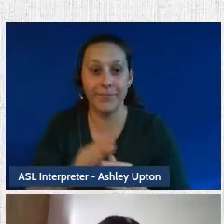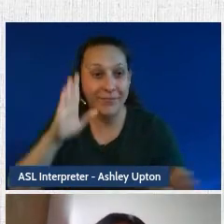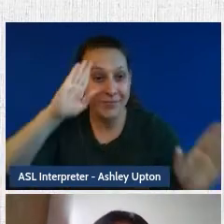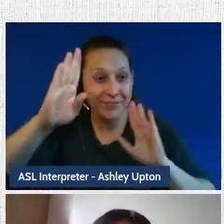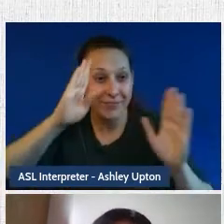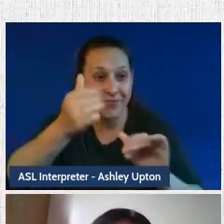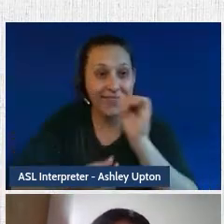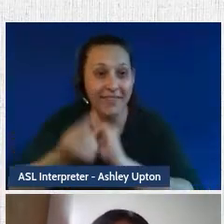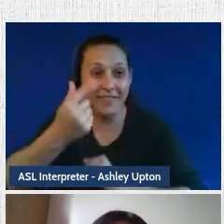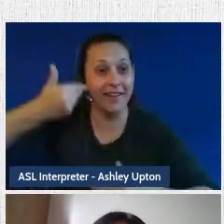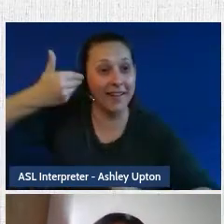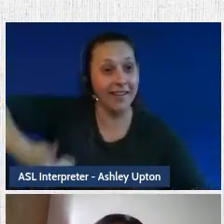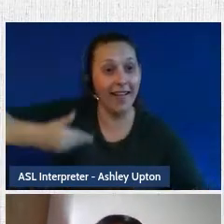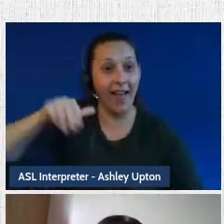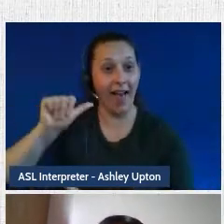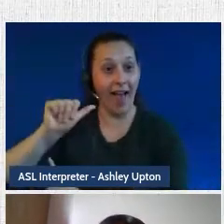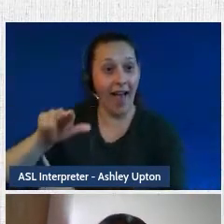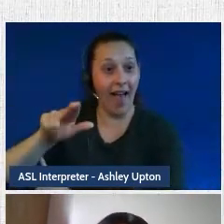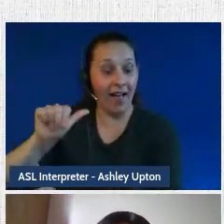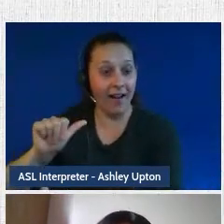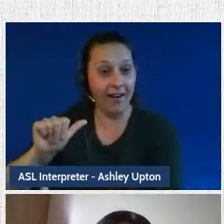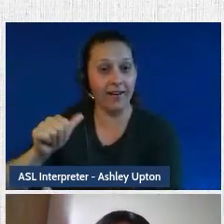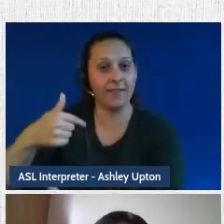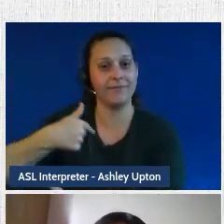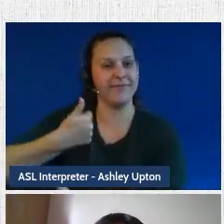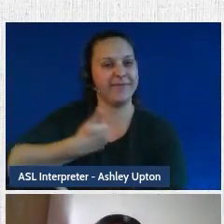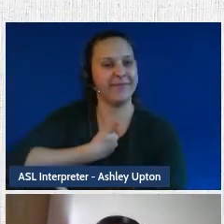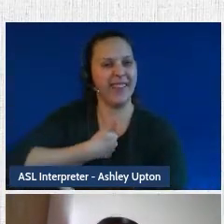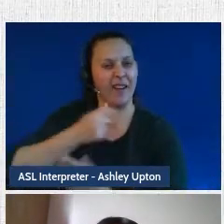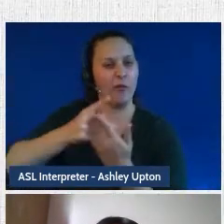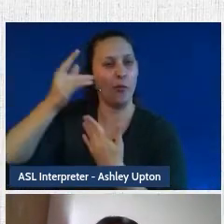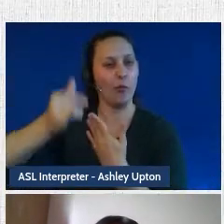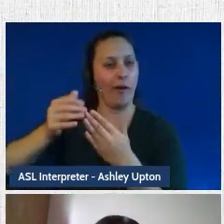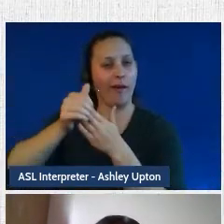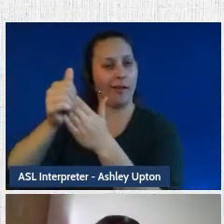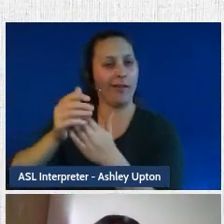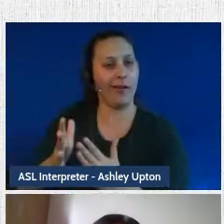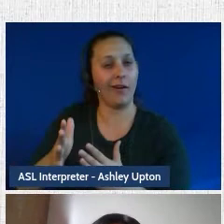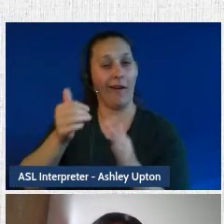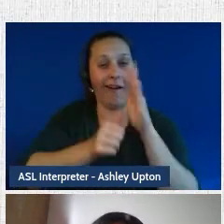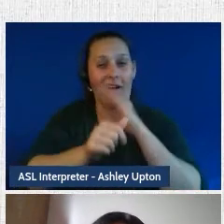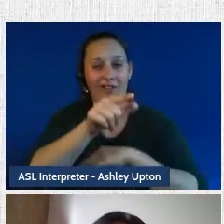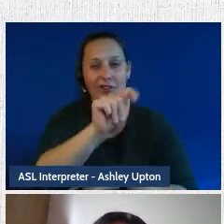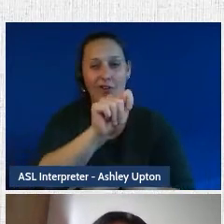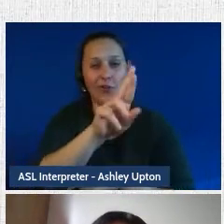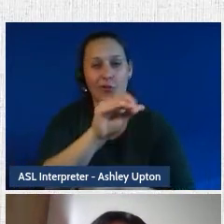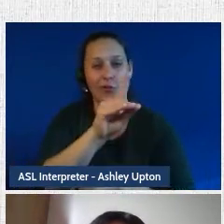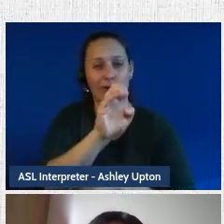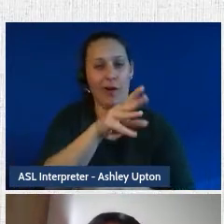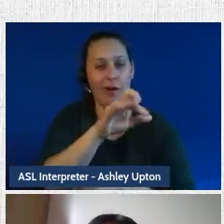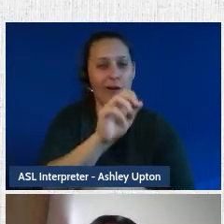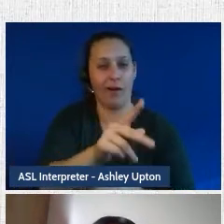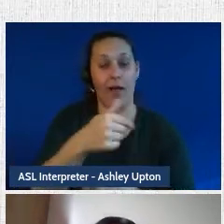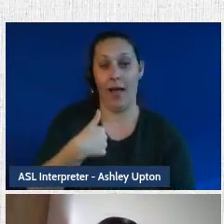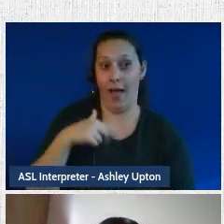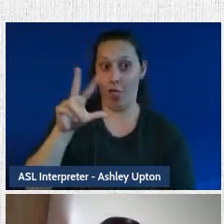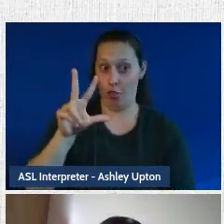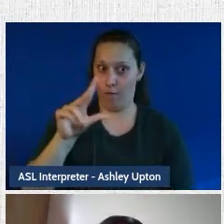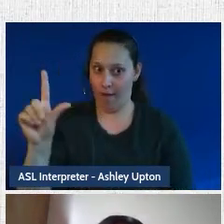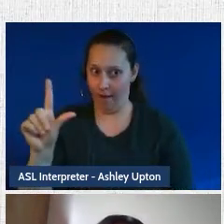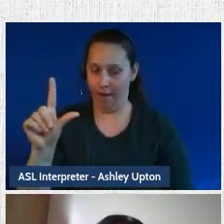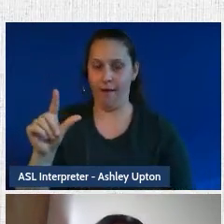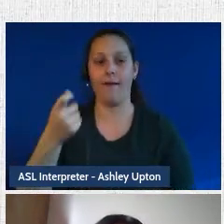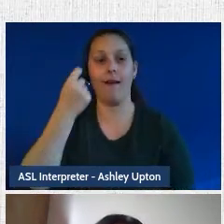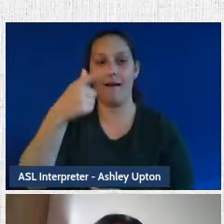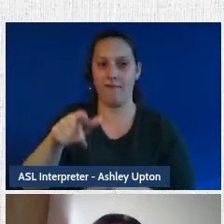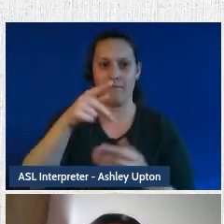I'm Anna, and I'm a project leader with the Trademarks project. So I am a 3L, but I've been with